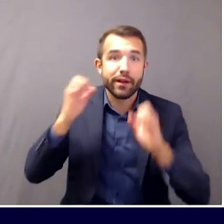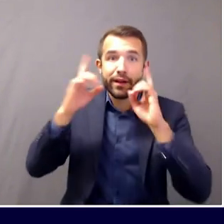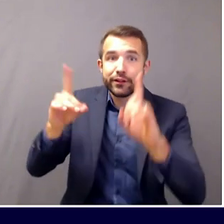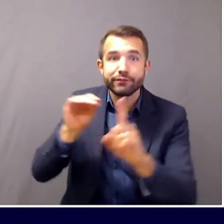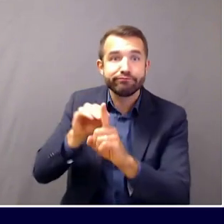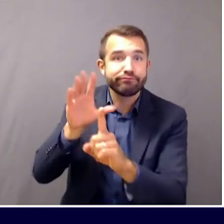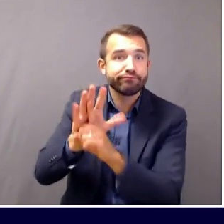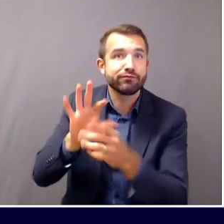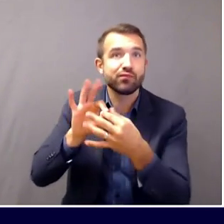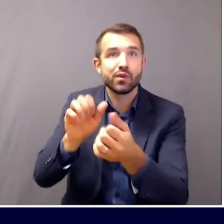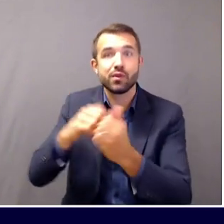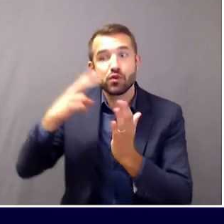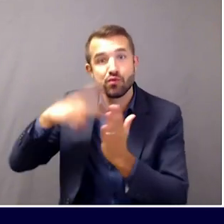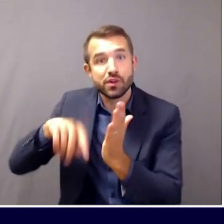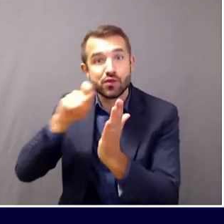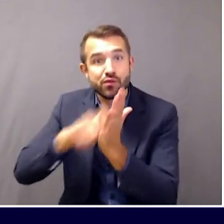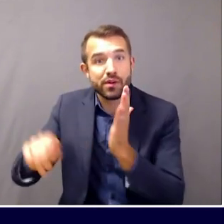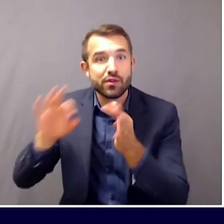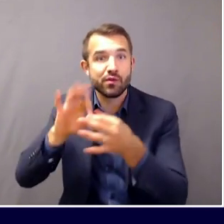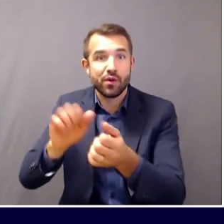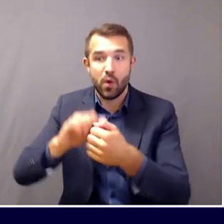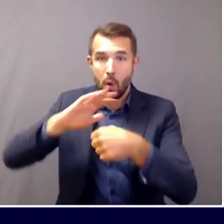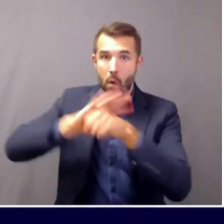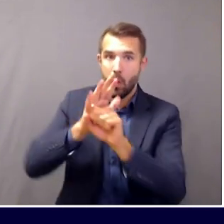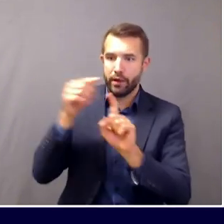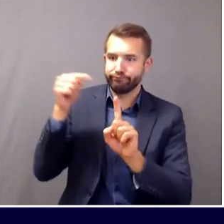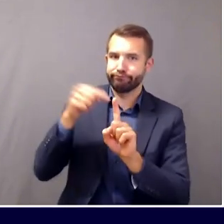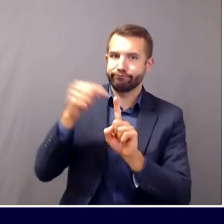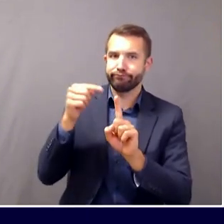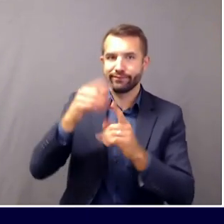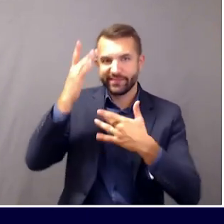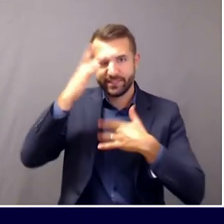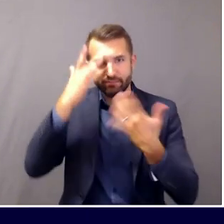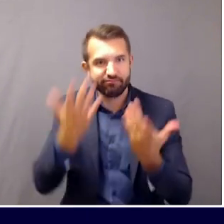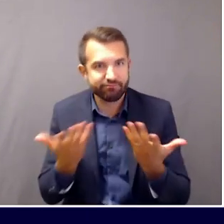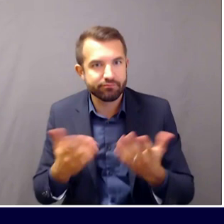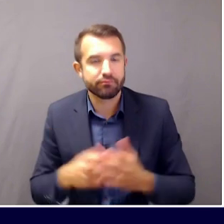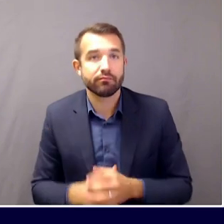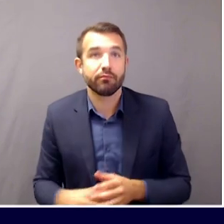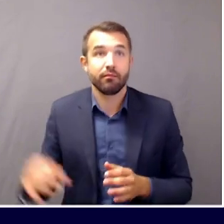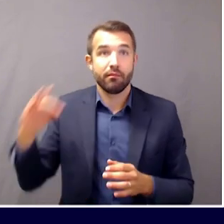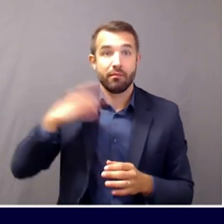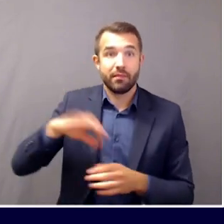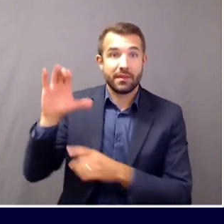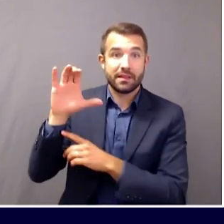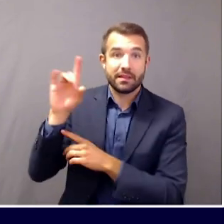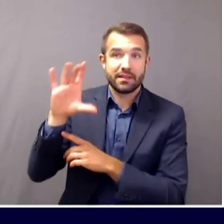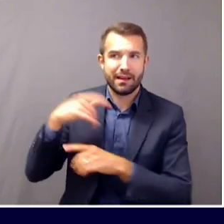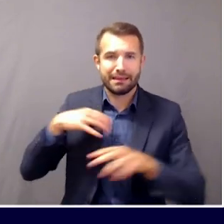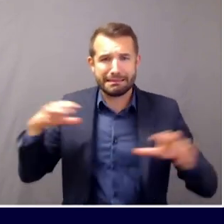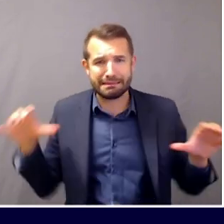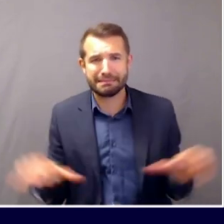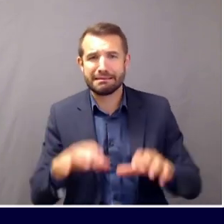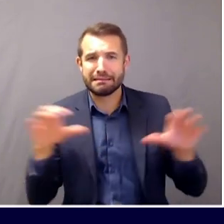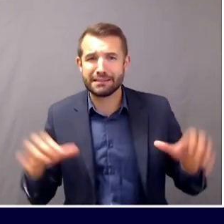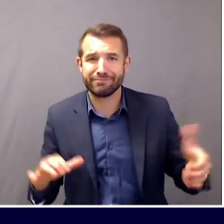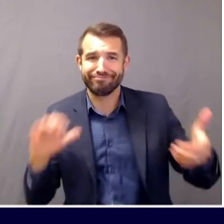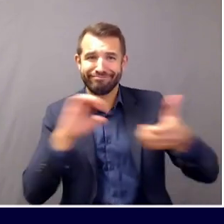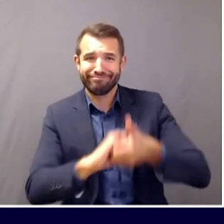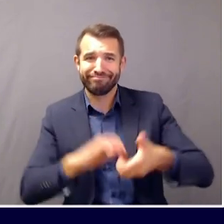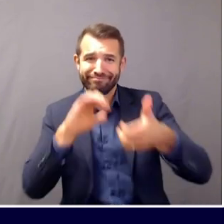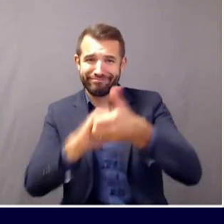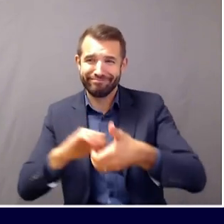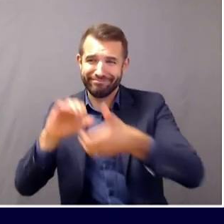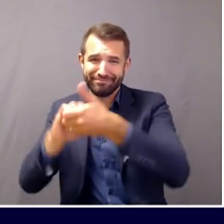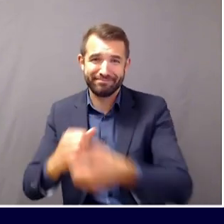These local actions will be an extension of Maine CDC's work to prevent the spread of COVID-19 as part of the Keep Maine Healthy